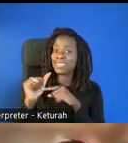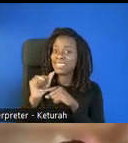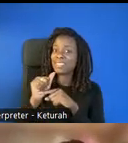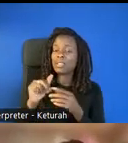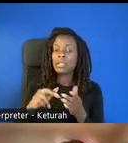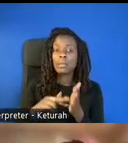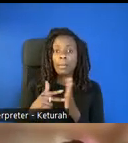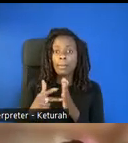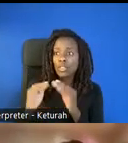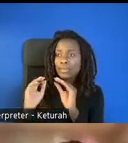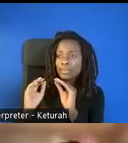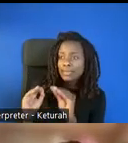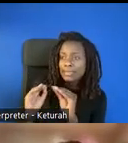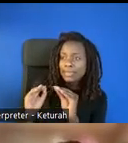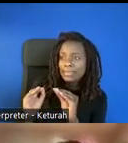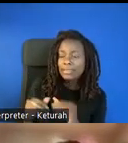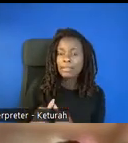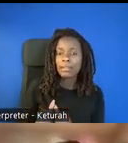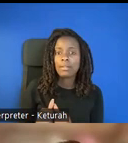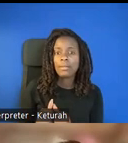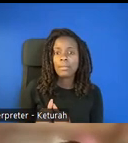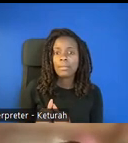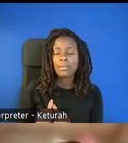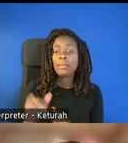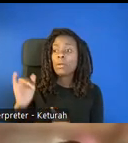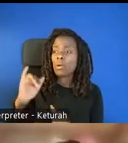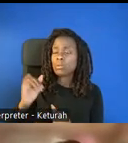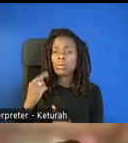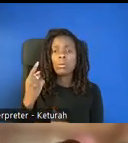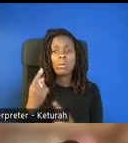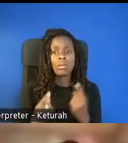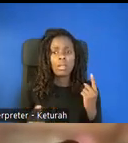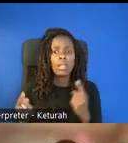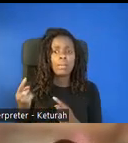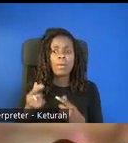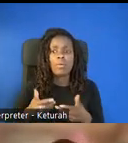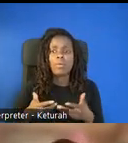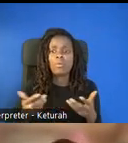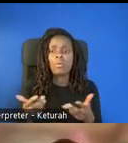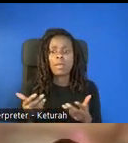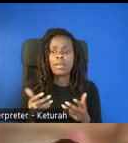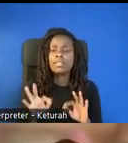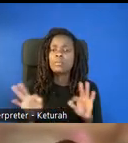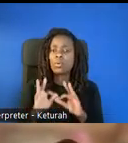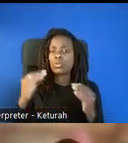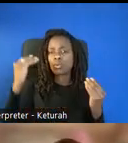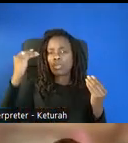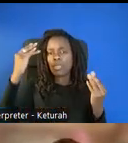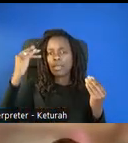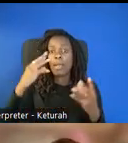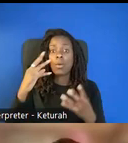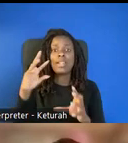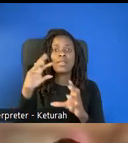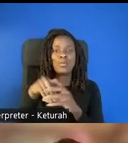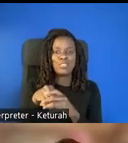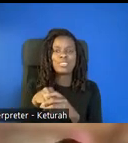I'm teaching. Also thinking about, though, the key part is that we're thinking about inclusion, and that the whole time I'm